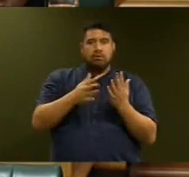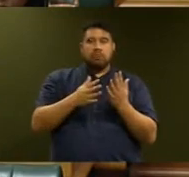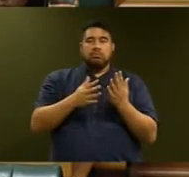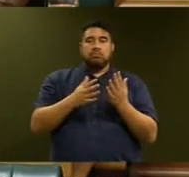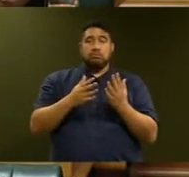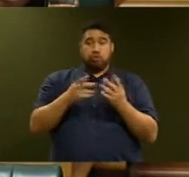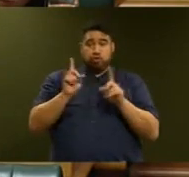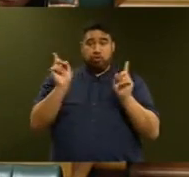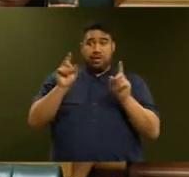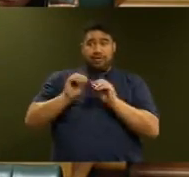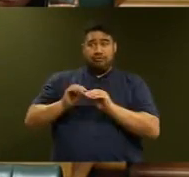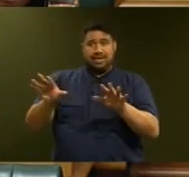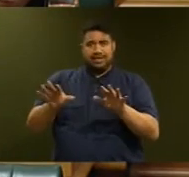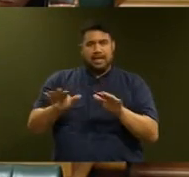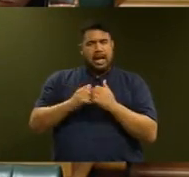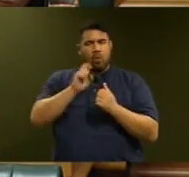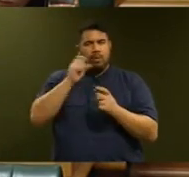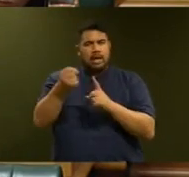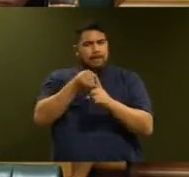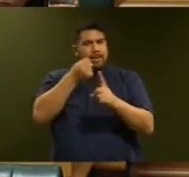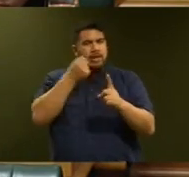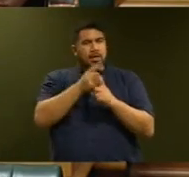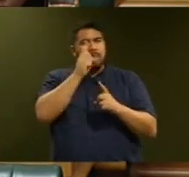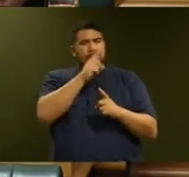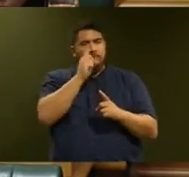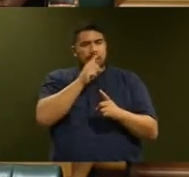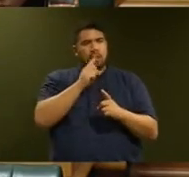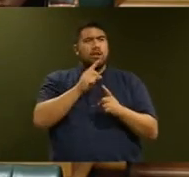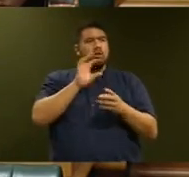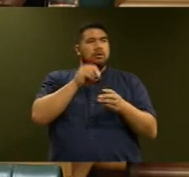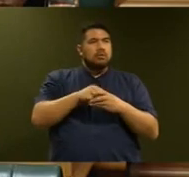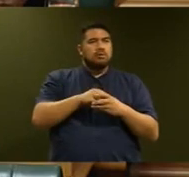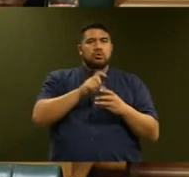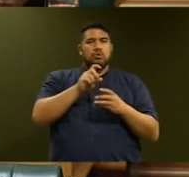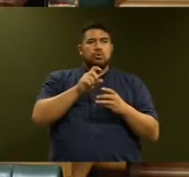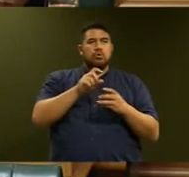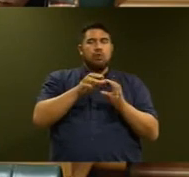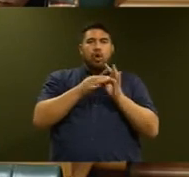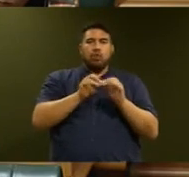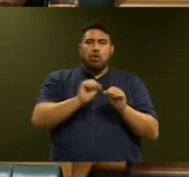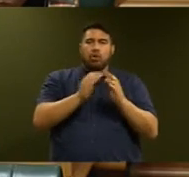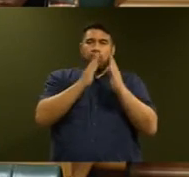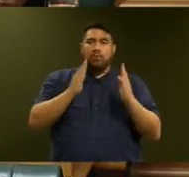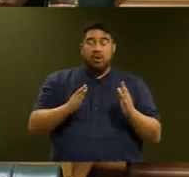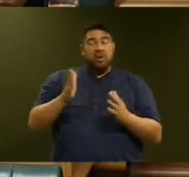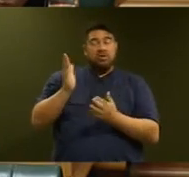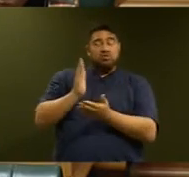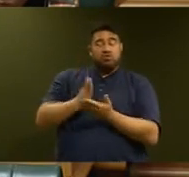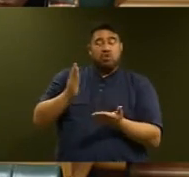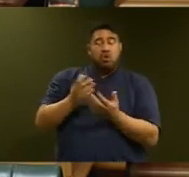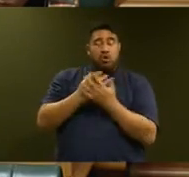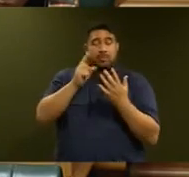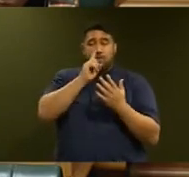out today shows that more and more Kiwi families are locked out of home ownership. The affordability of a first